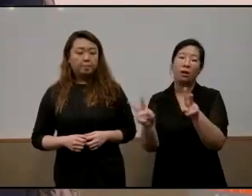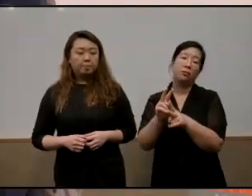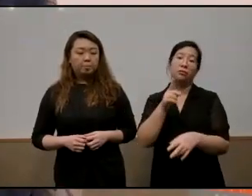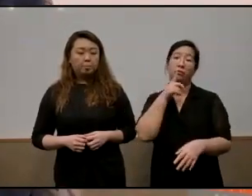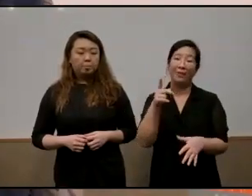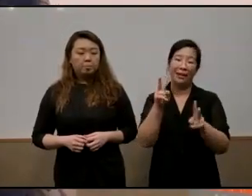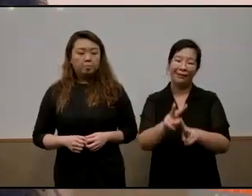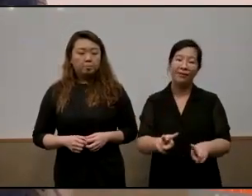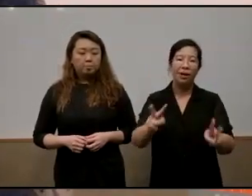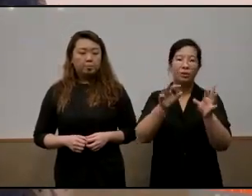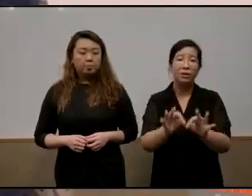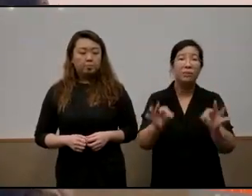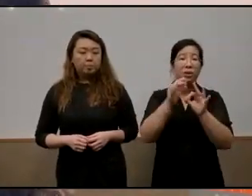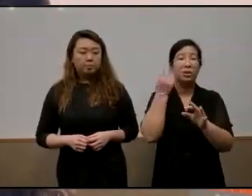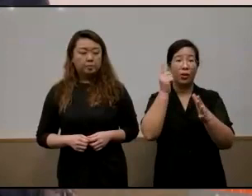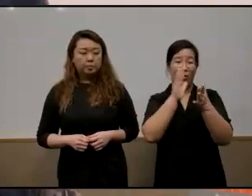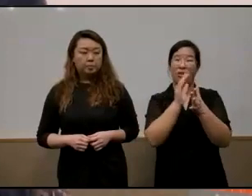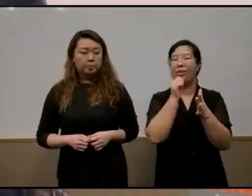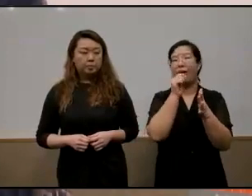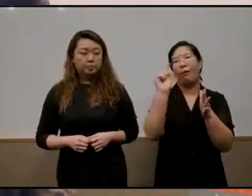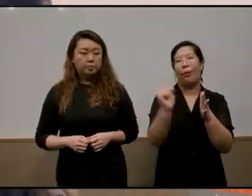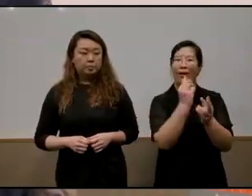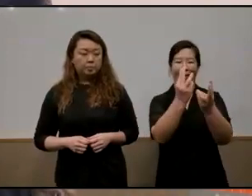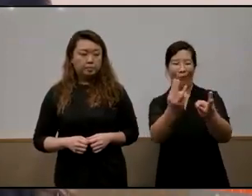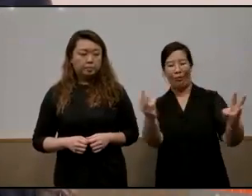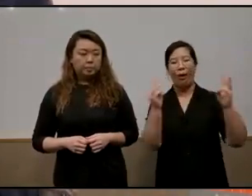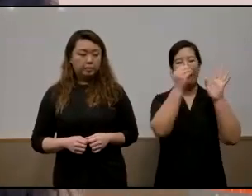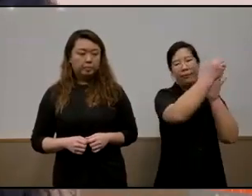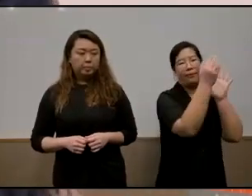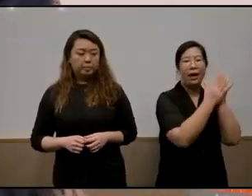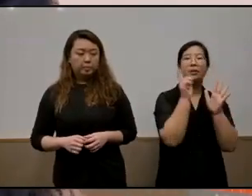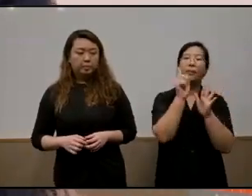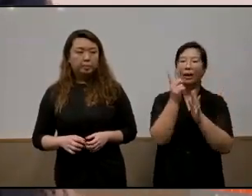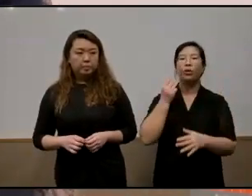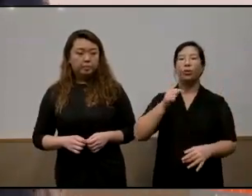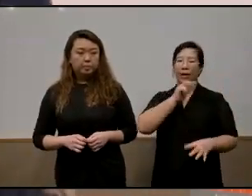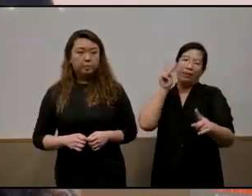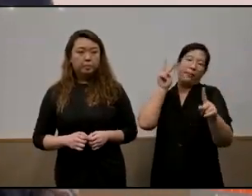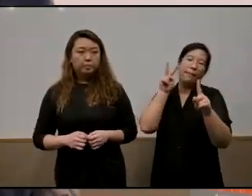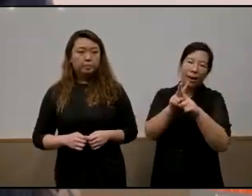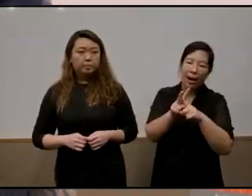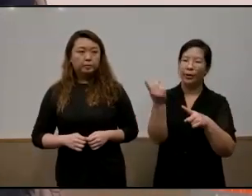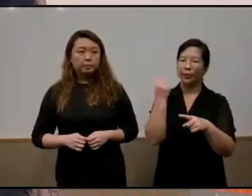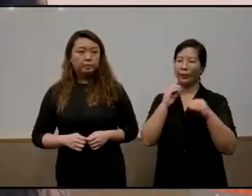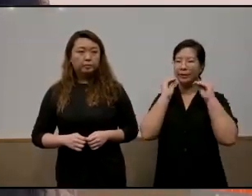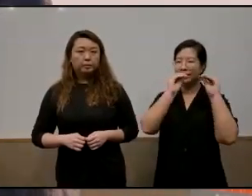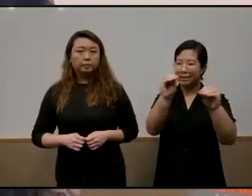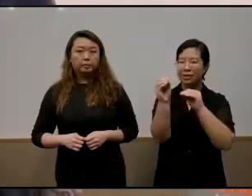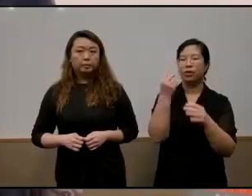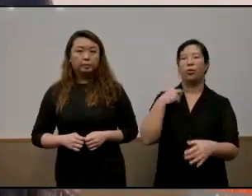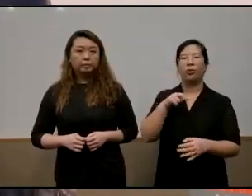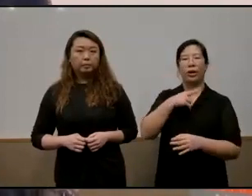in school not just on the wall but we talk about it we try to we apply it and we remind ourselves